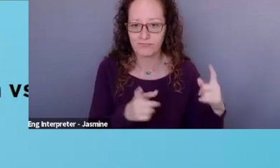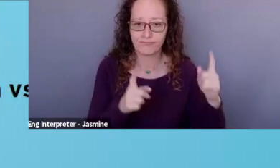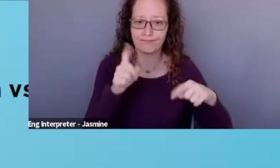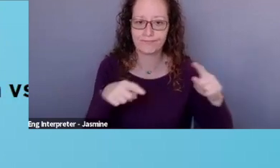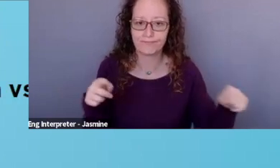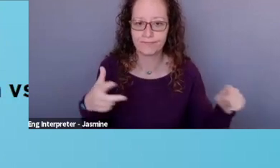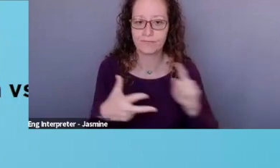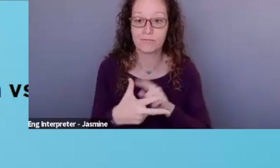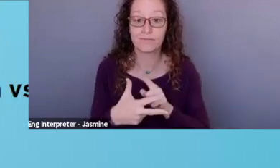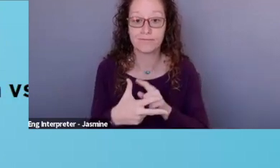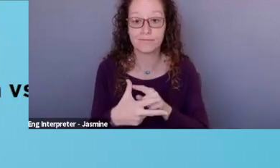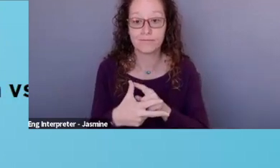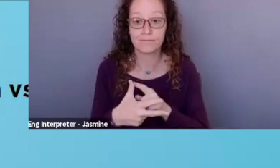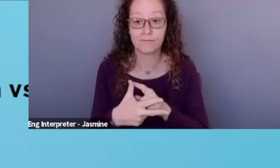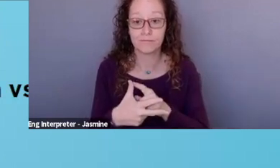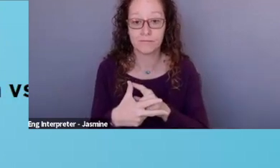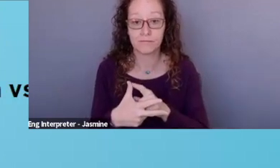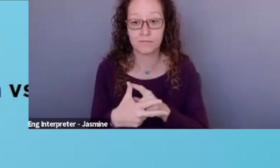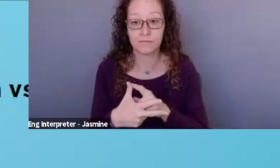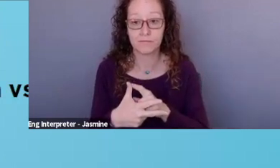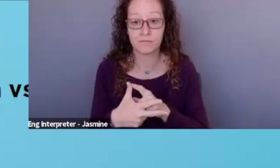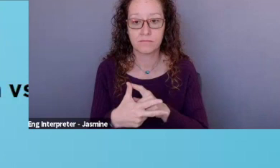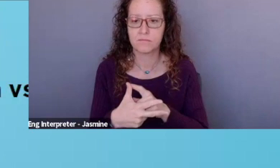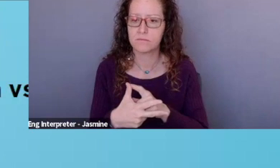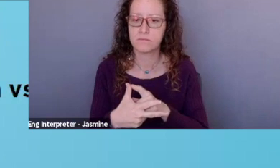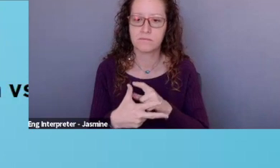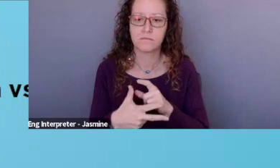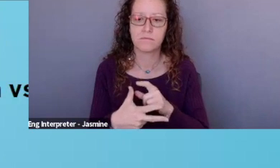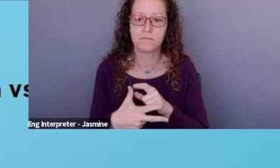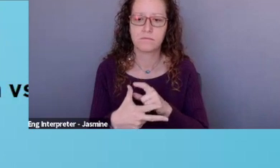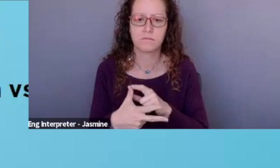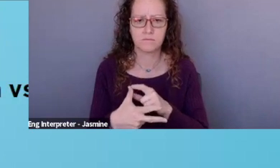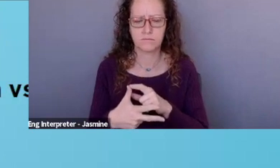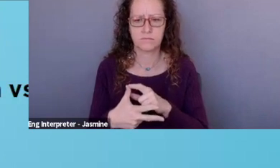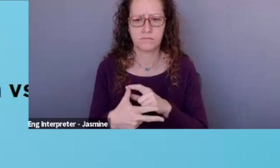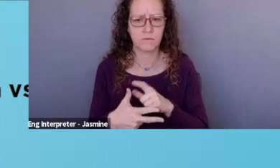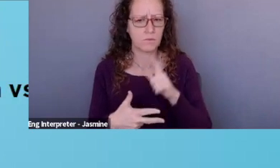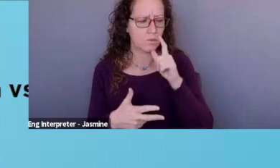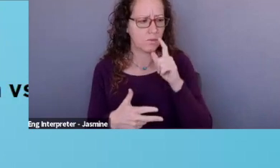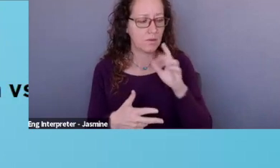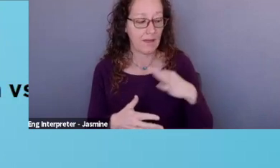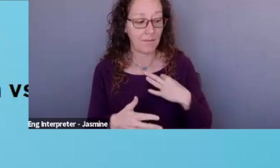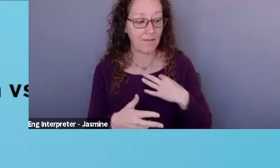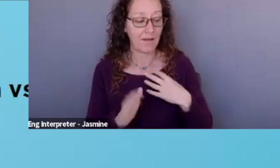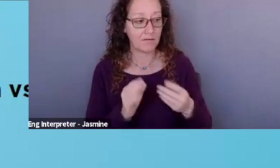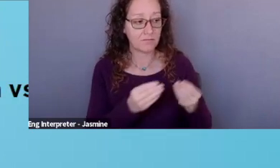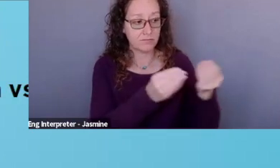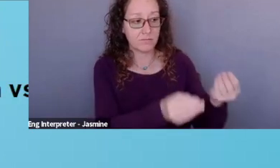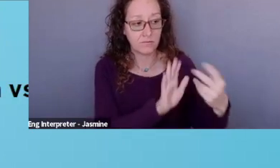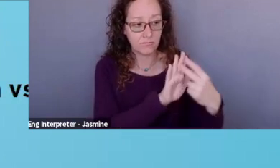first one is, is it a trust? Who's reading your application? Is it a trustee or is it a panel?